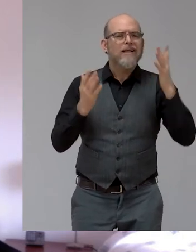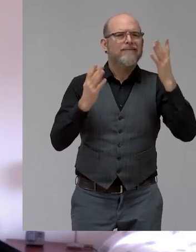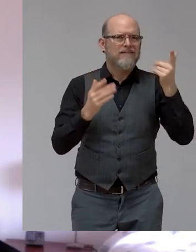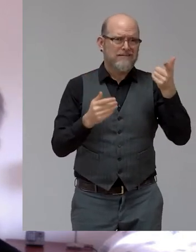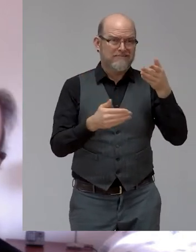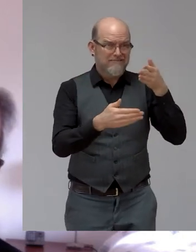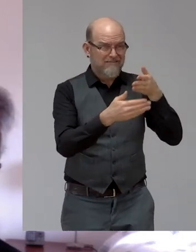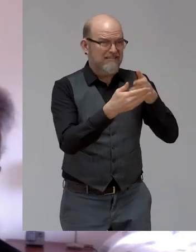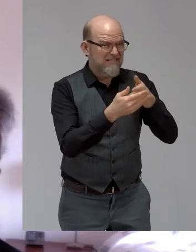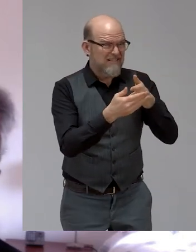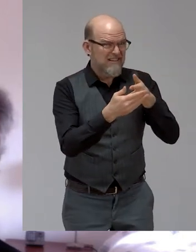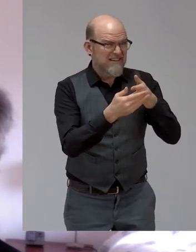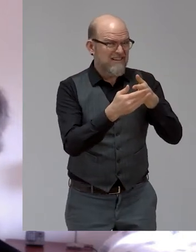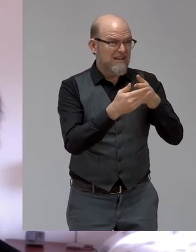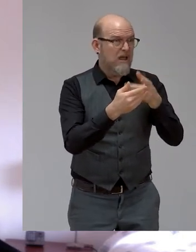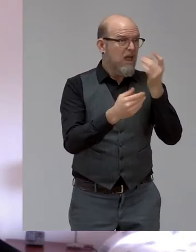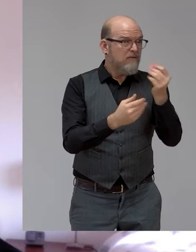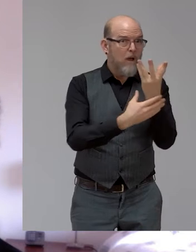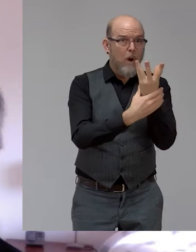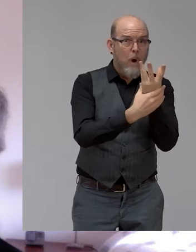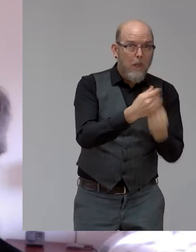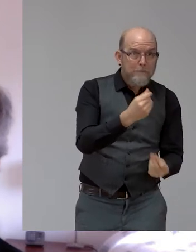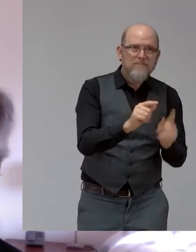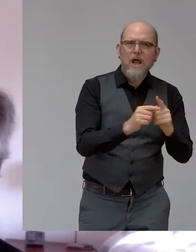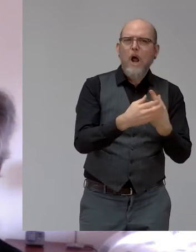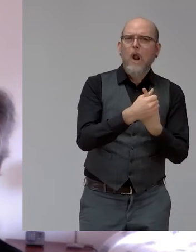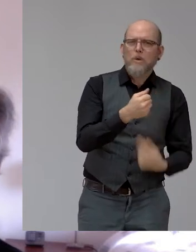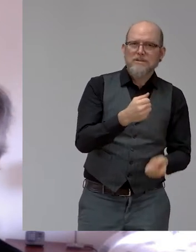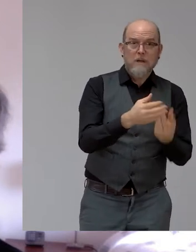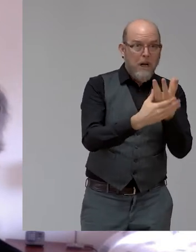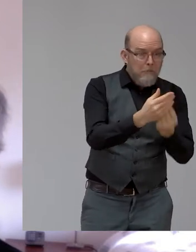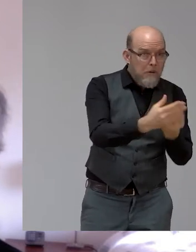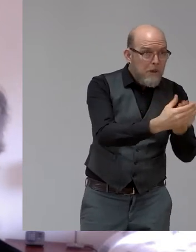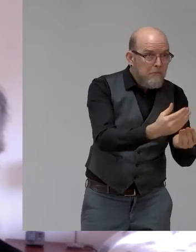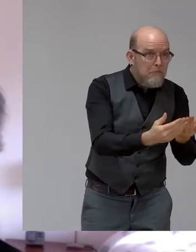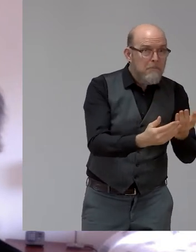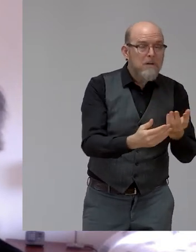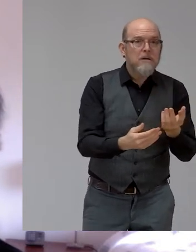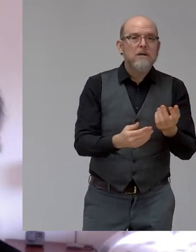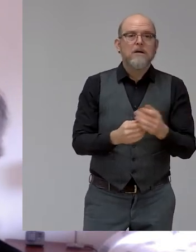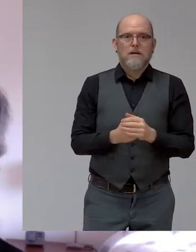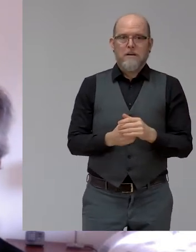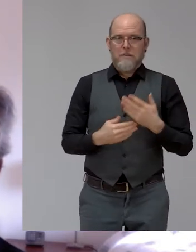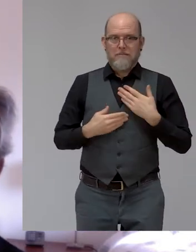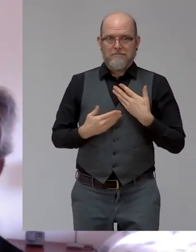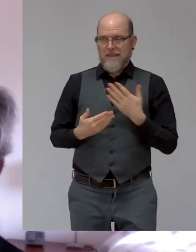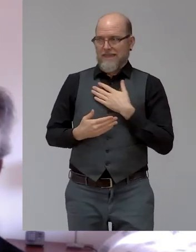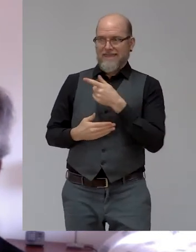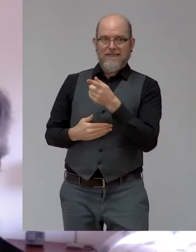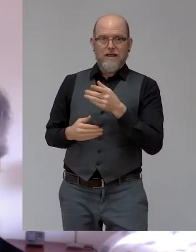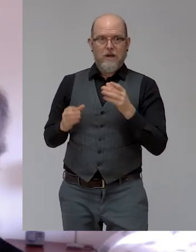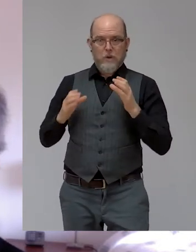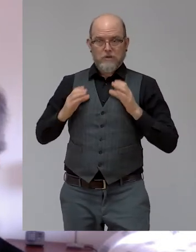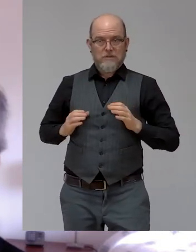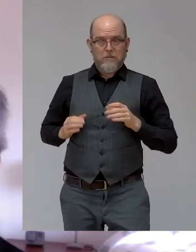of our capabilities, right? And if my customer base is going through that, then it's really important that